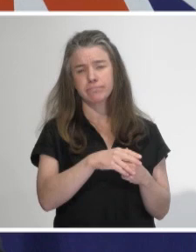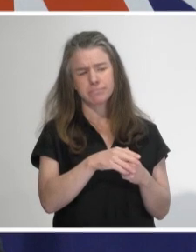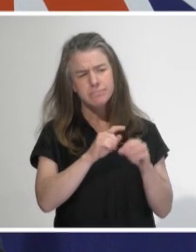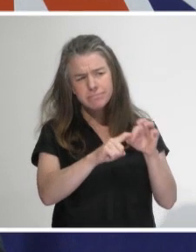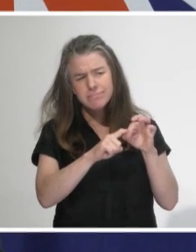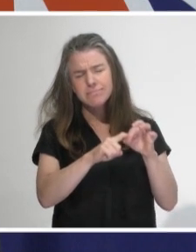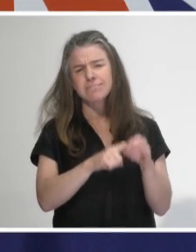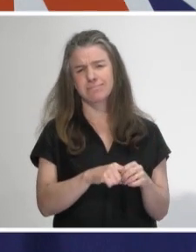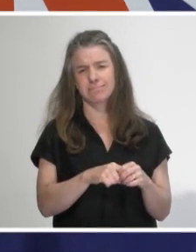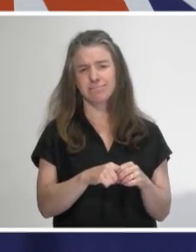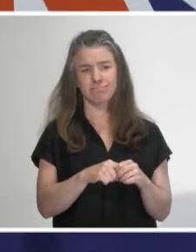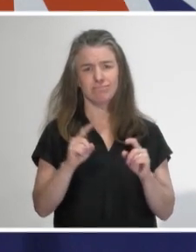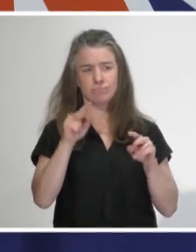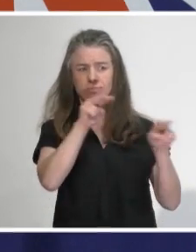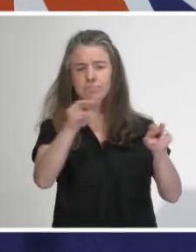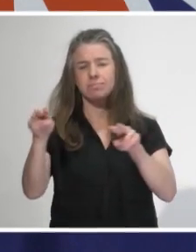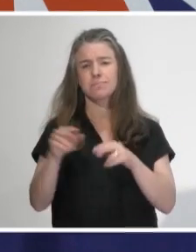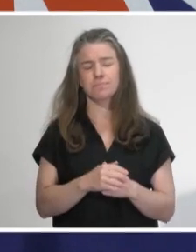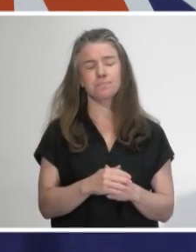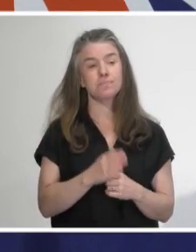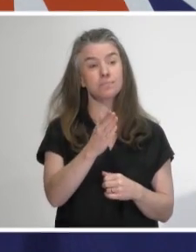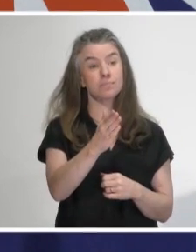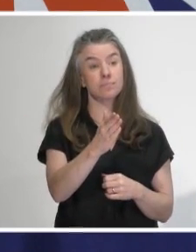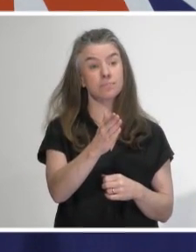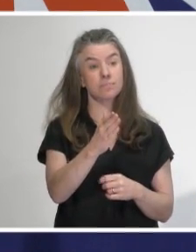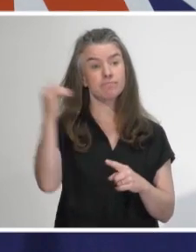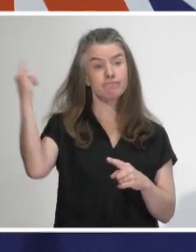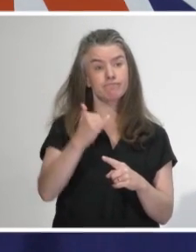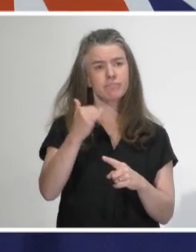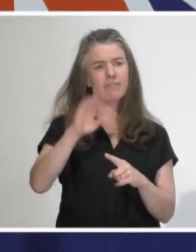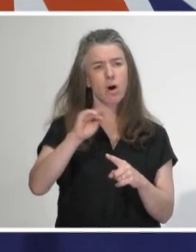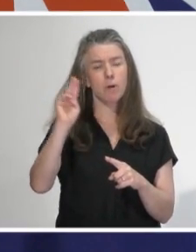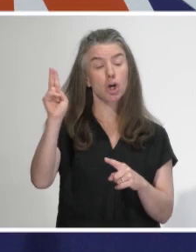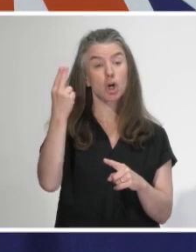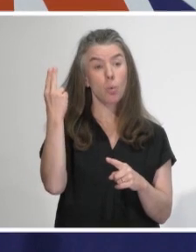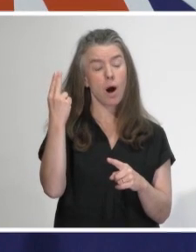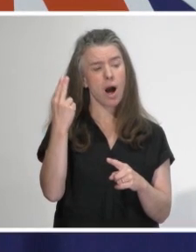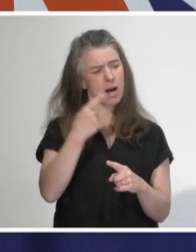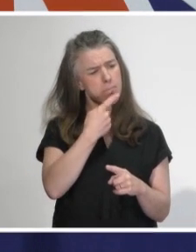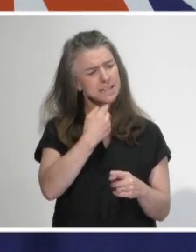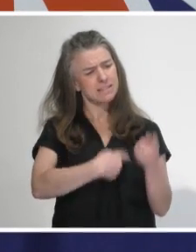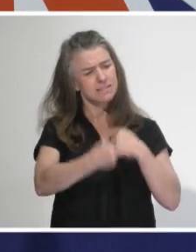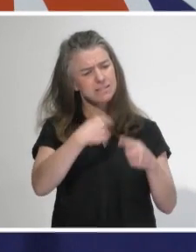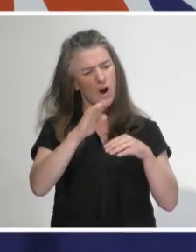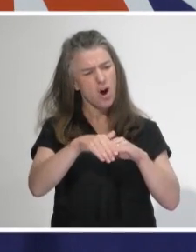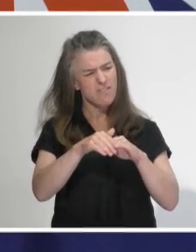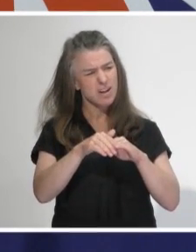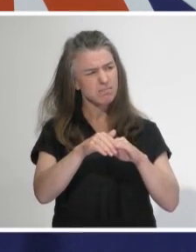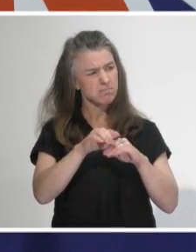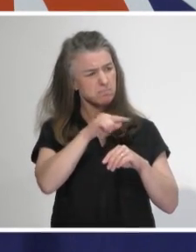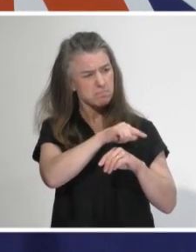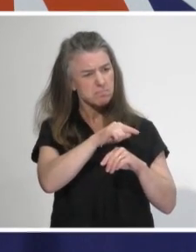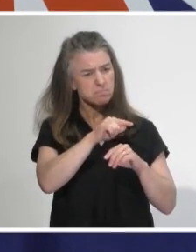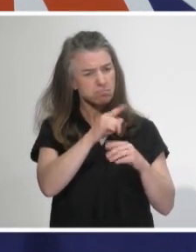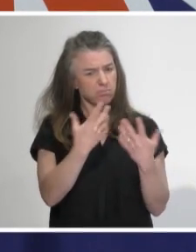presence in the community. On that Uruguay flight that's coming in, can you give us some advice on what kind of quarantine those